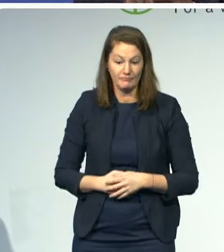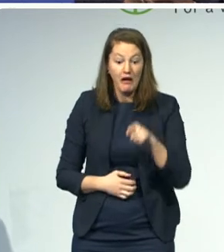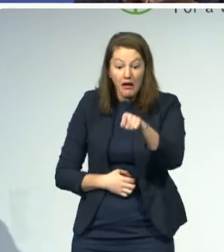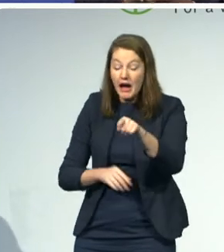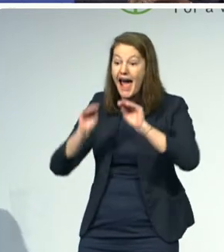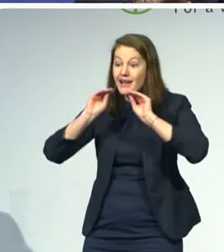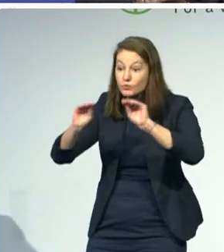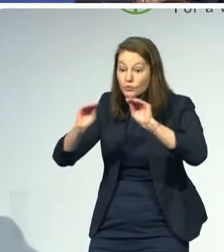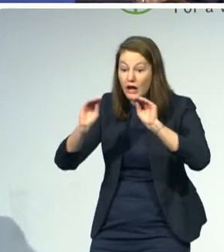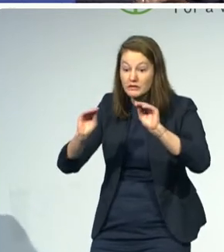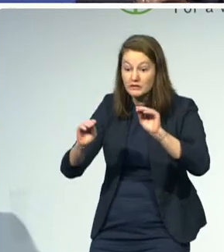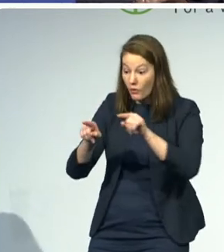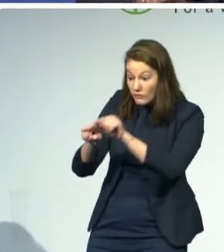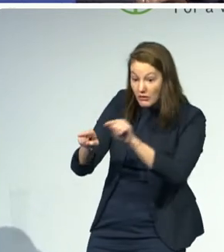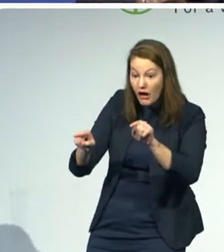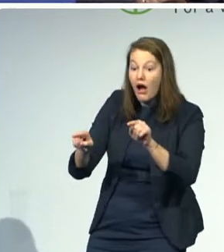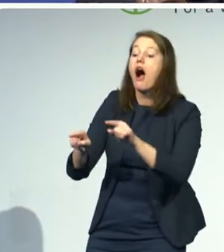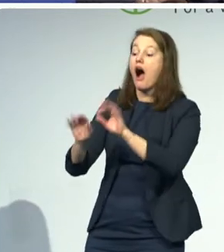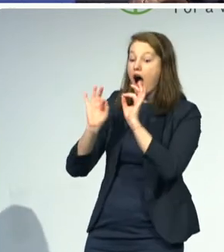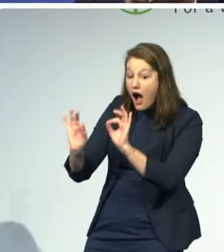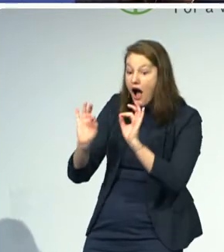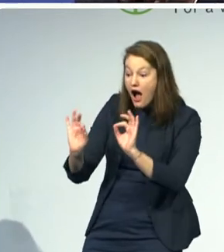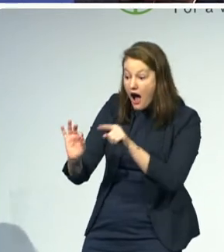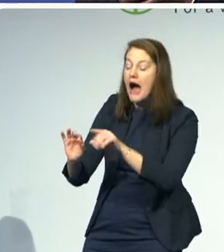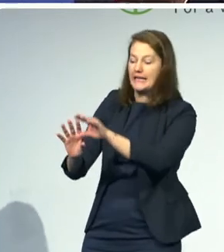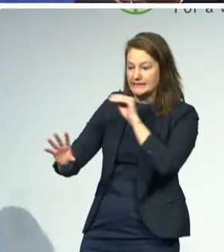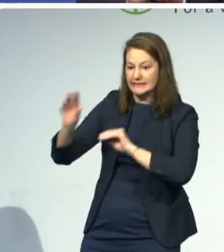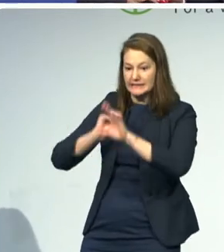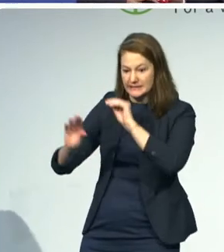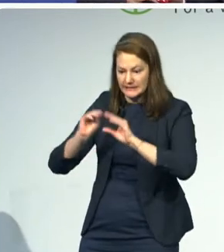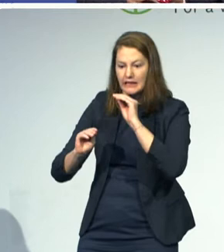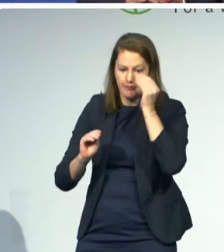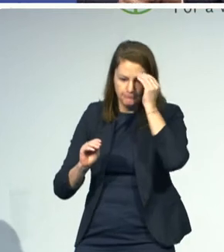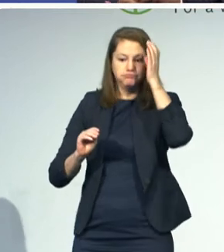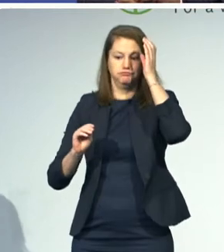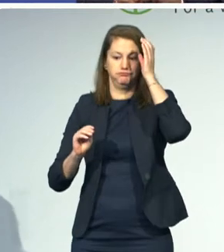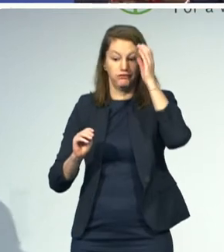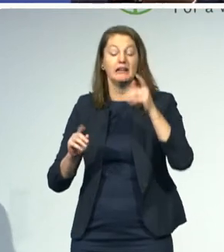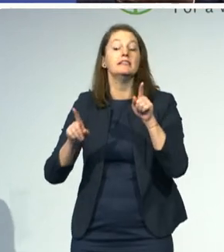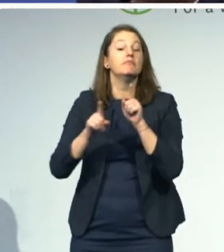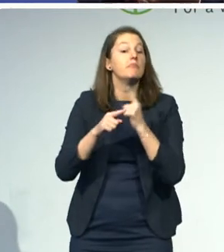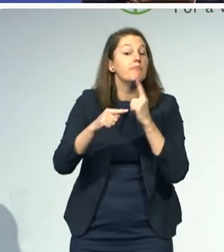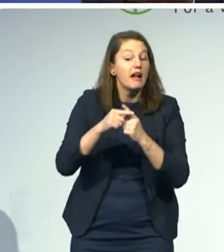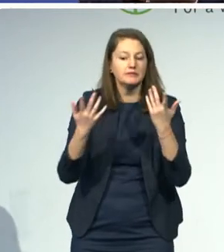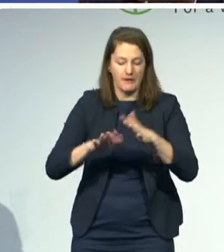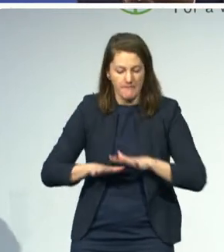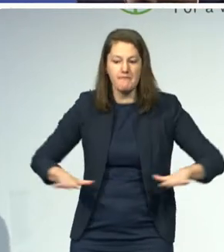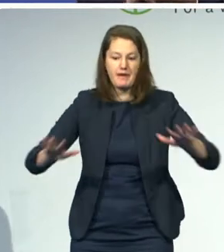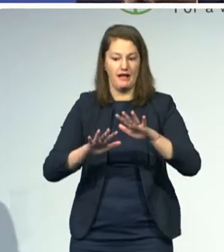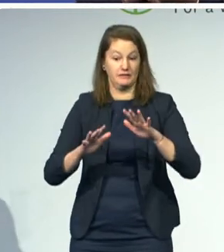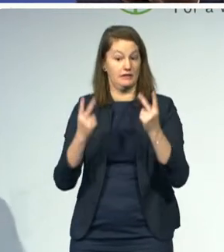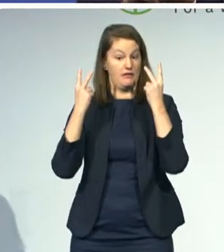fundamentals of inclusive education. Let me just hasten and say that there is no prescribed